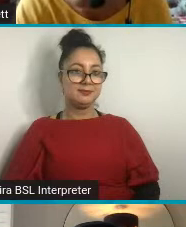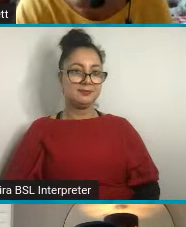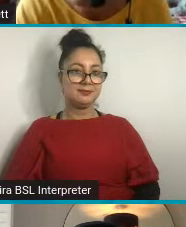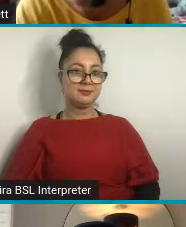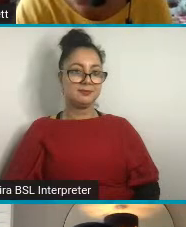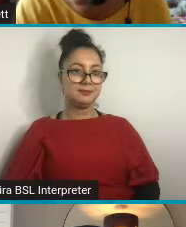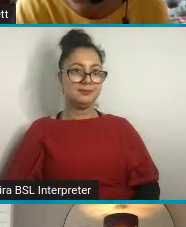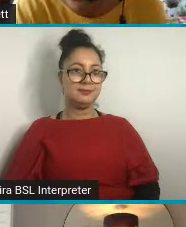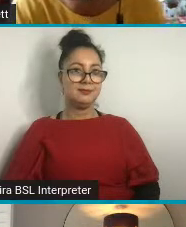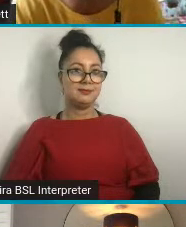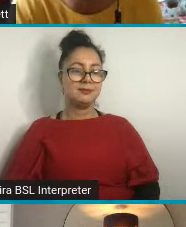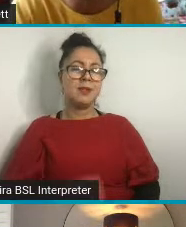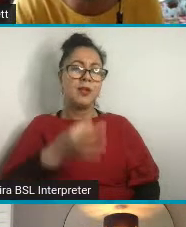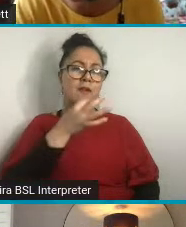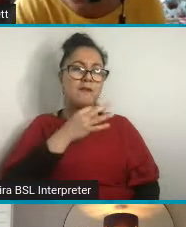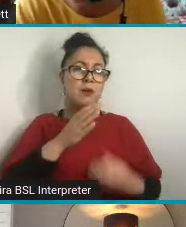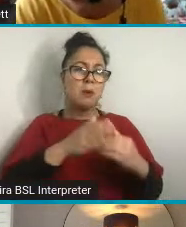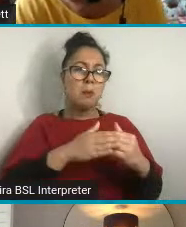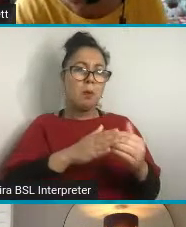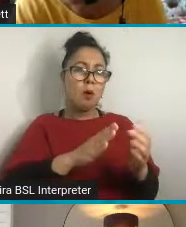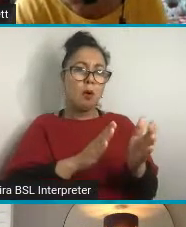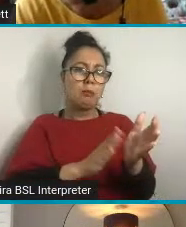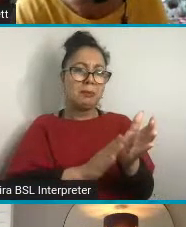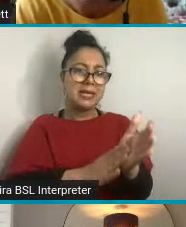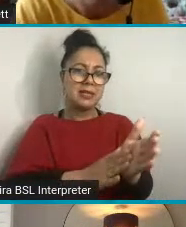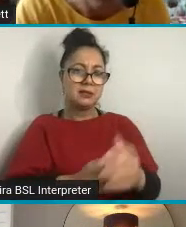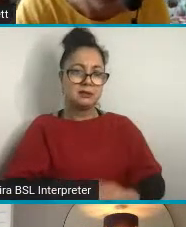So we'll give you a few more moments with that.